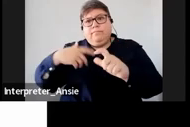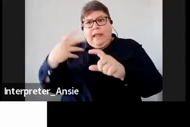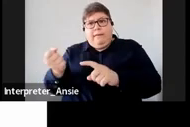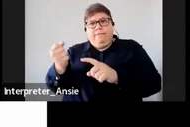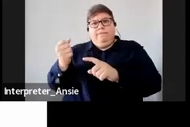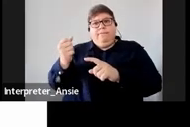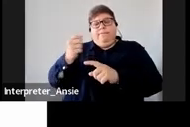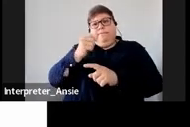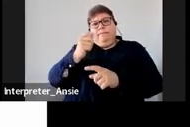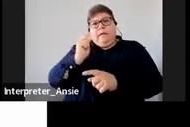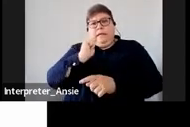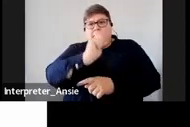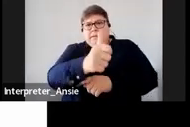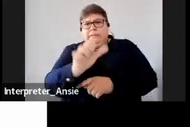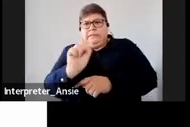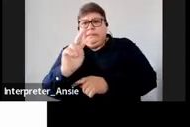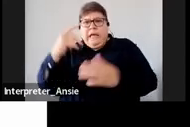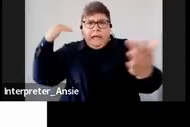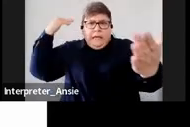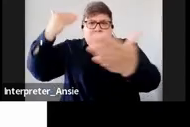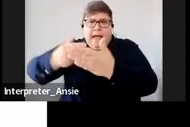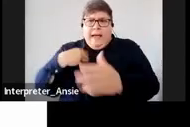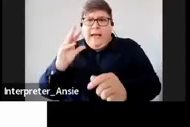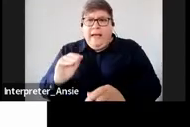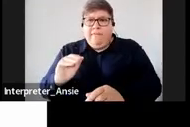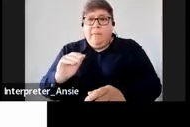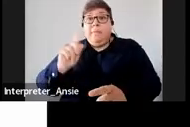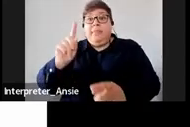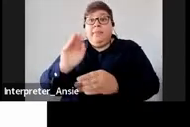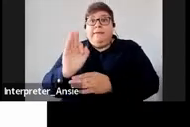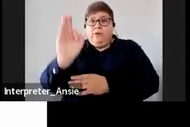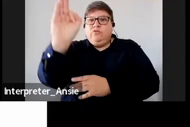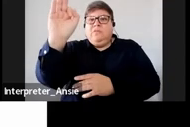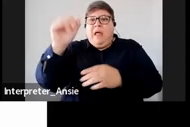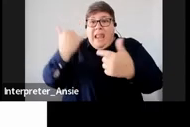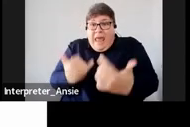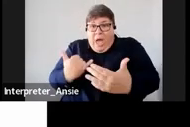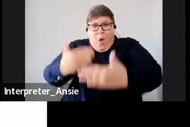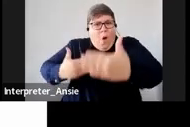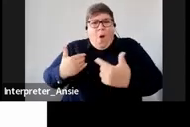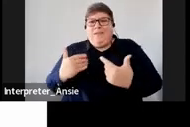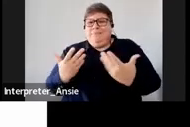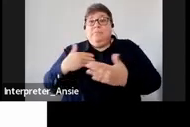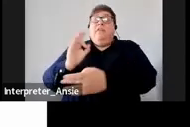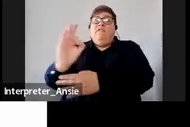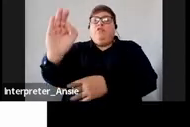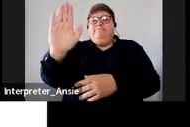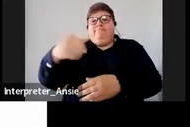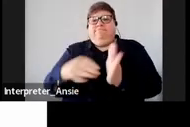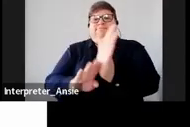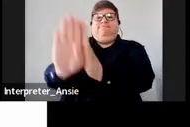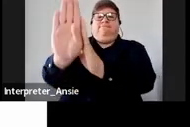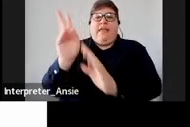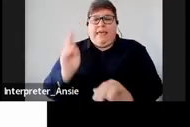and you see prospects of the business and then you give us focus and predictions and all those things